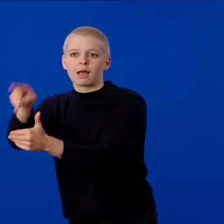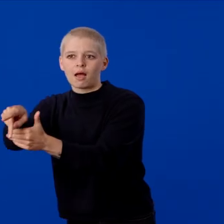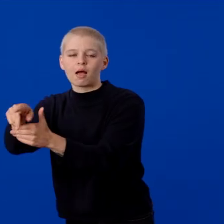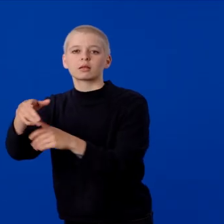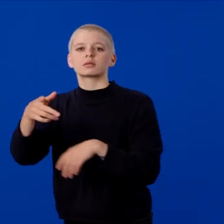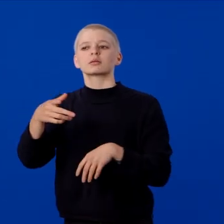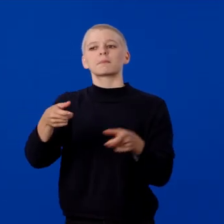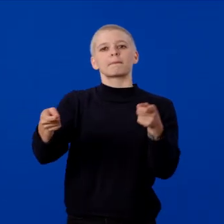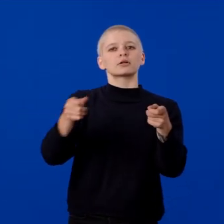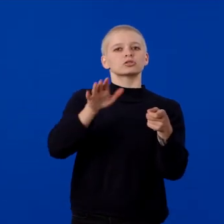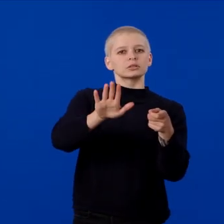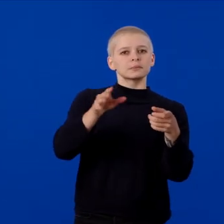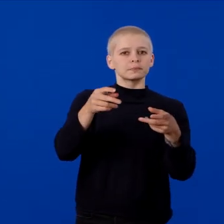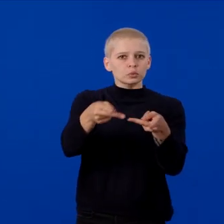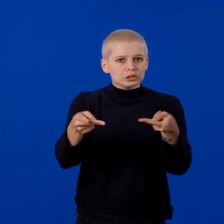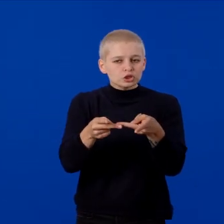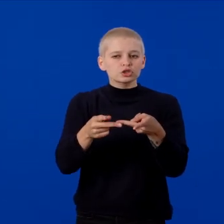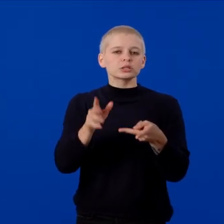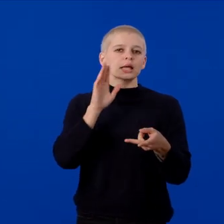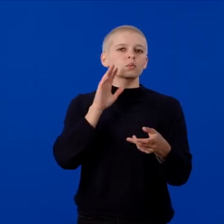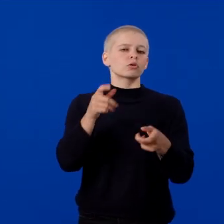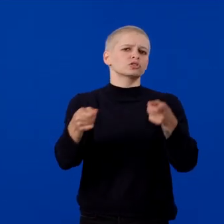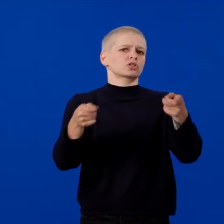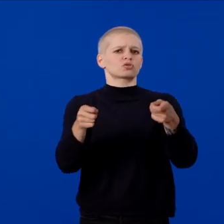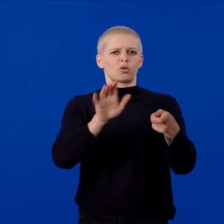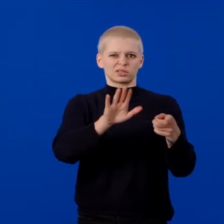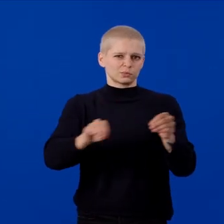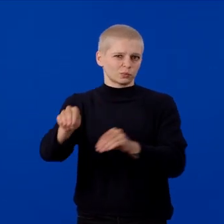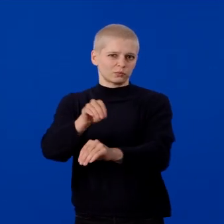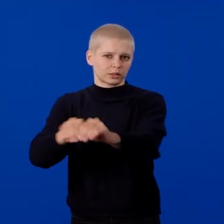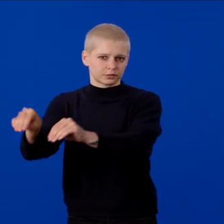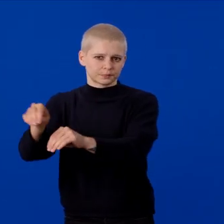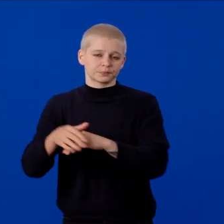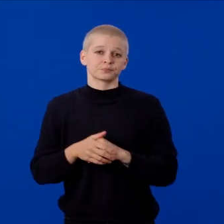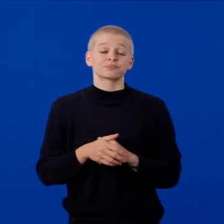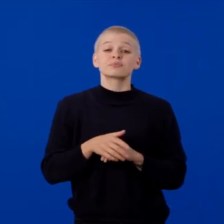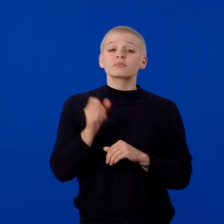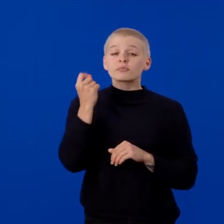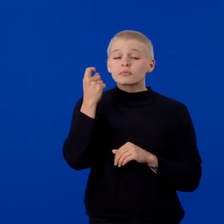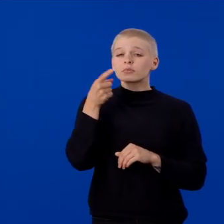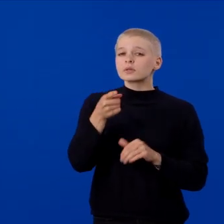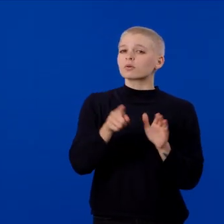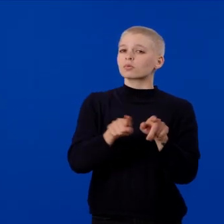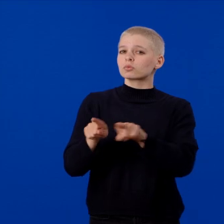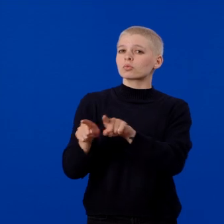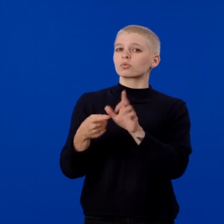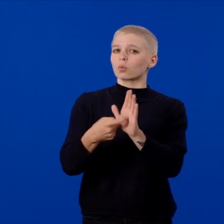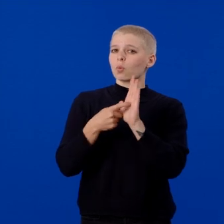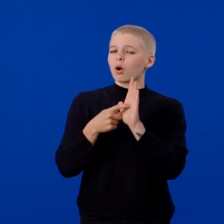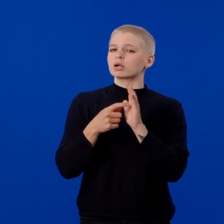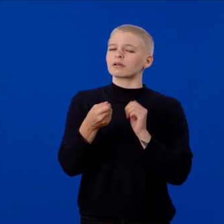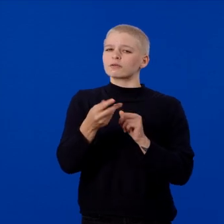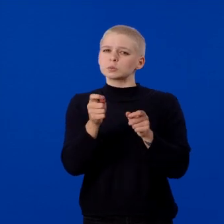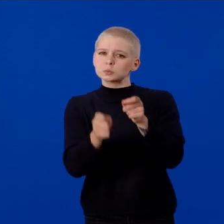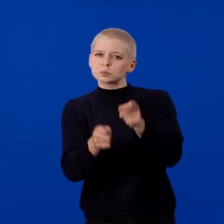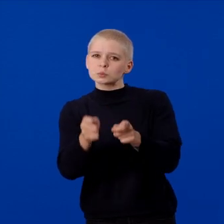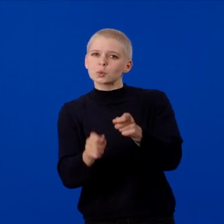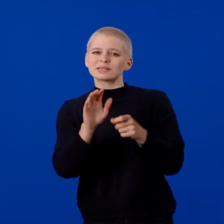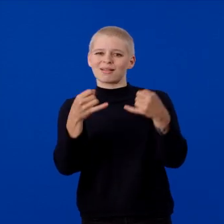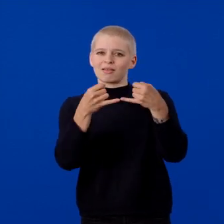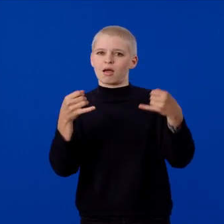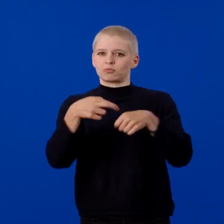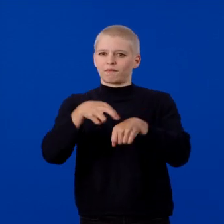robot animation states. This component also requires a few tweaks to its line render references